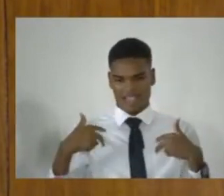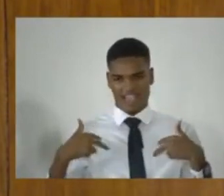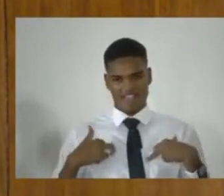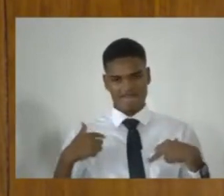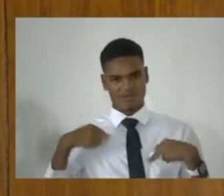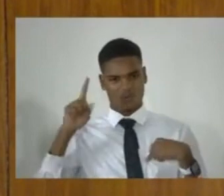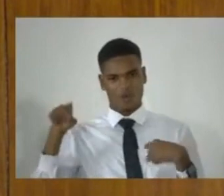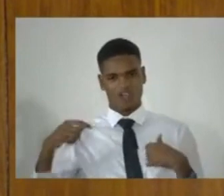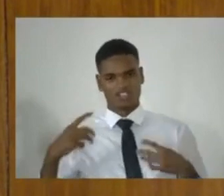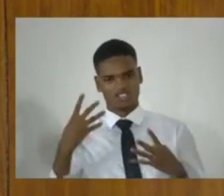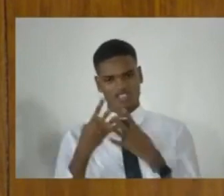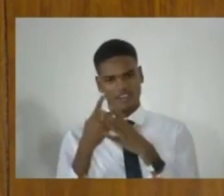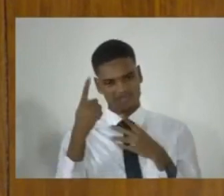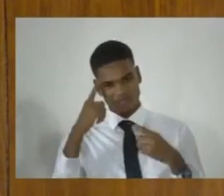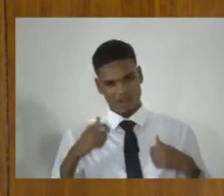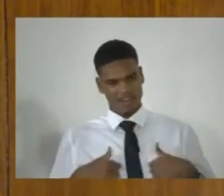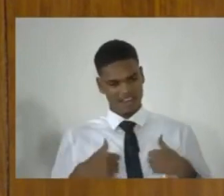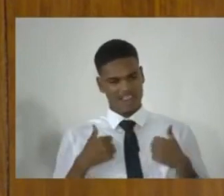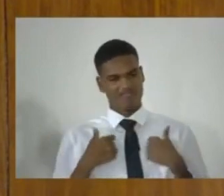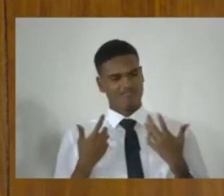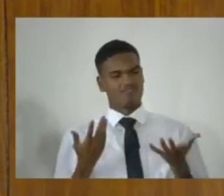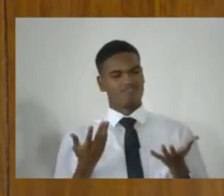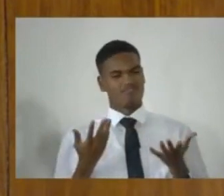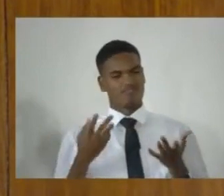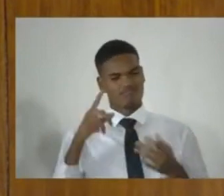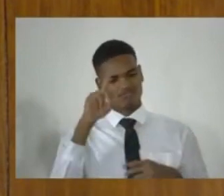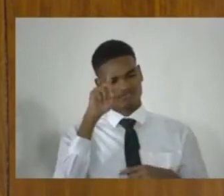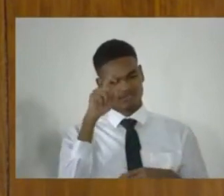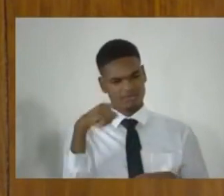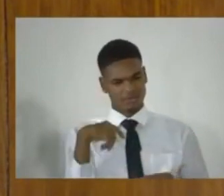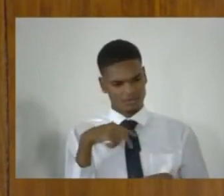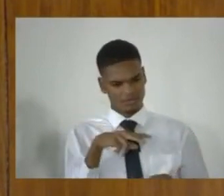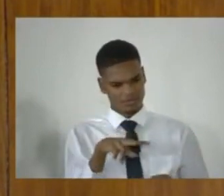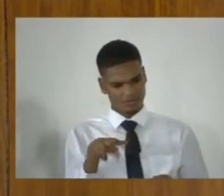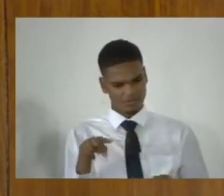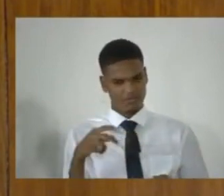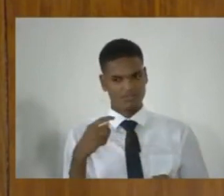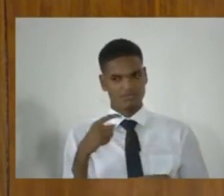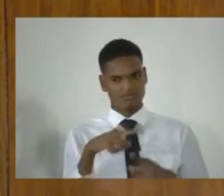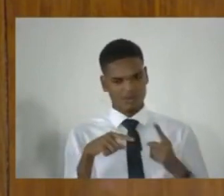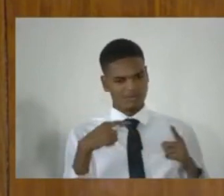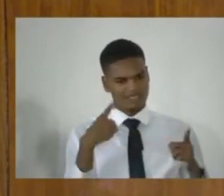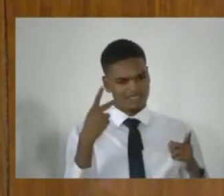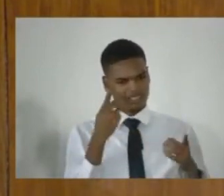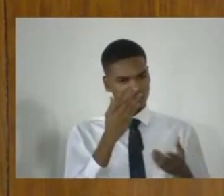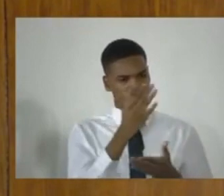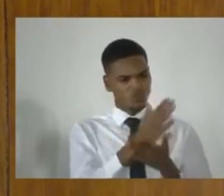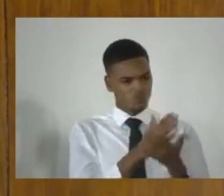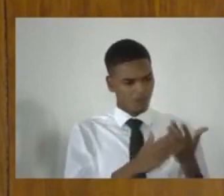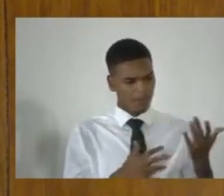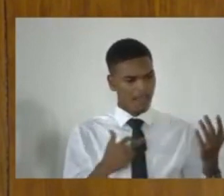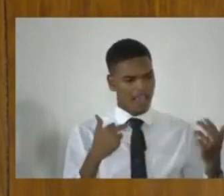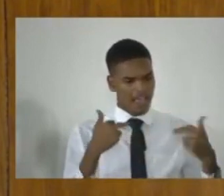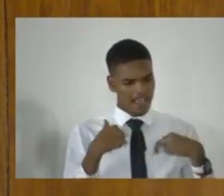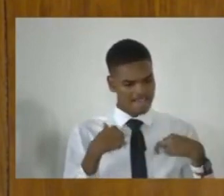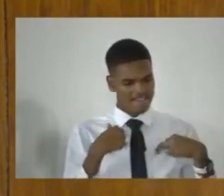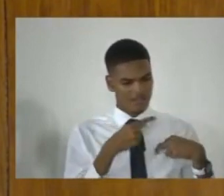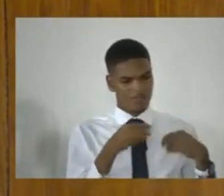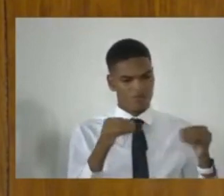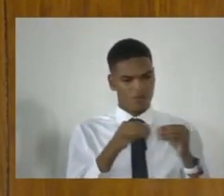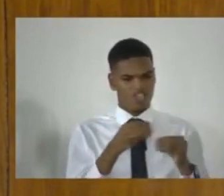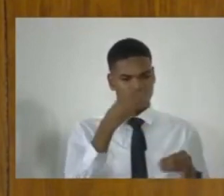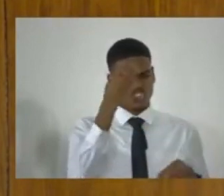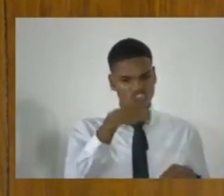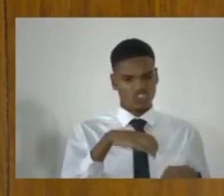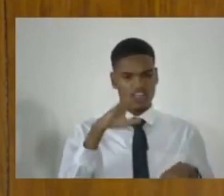offenses where, which are, in my view, are more serious offenses than possession simpliciter. But